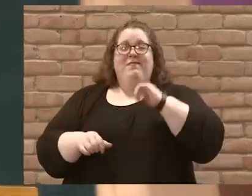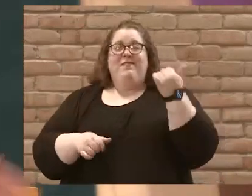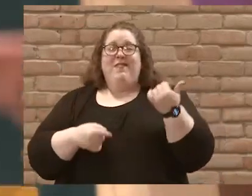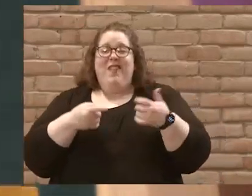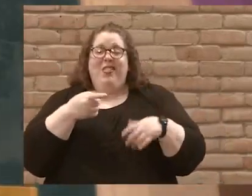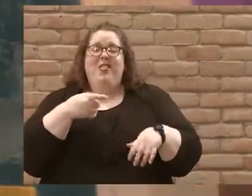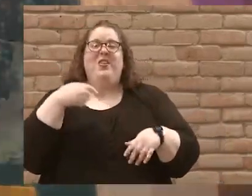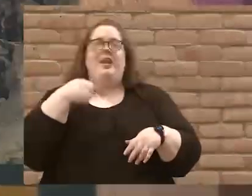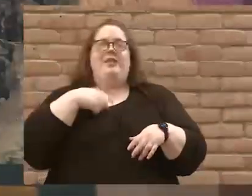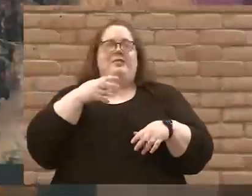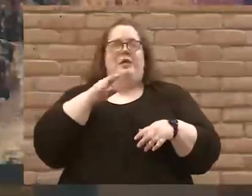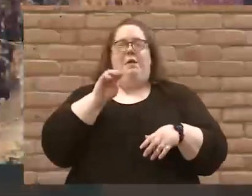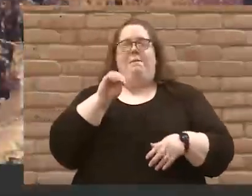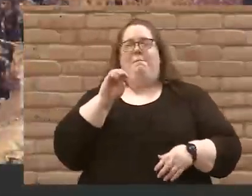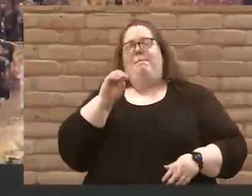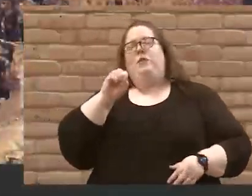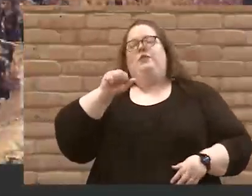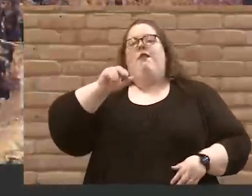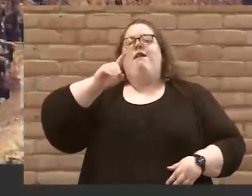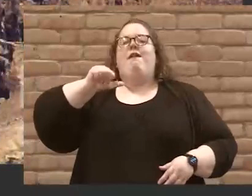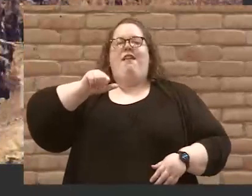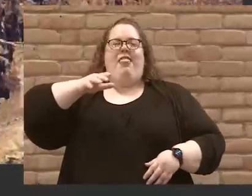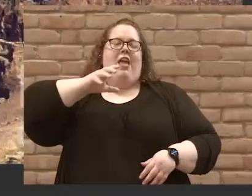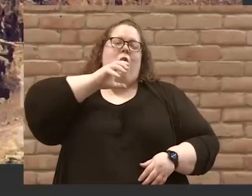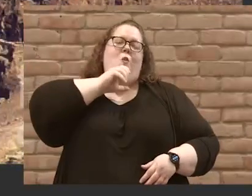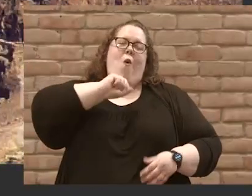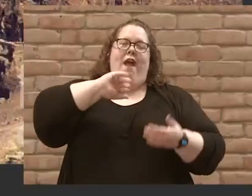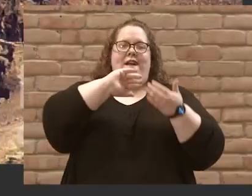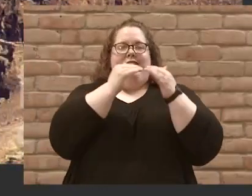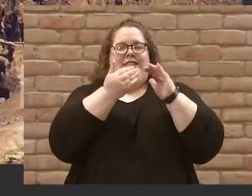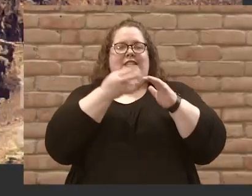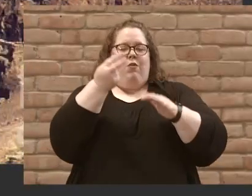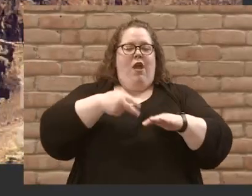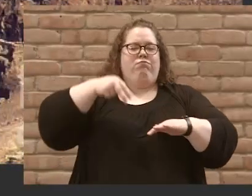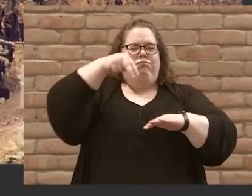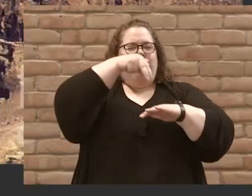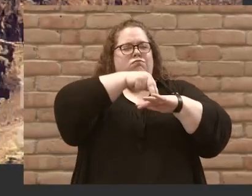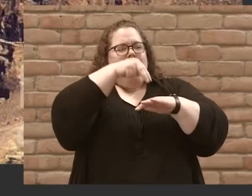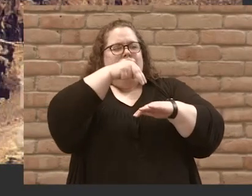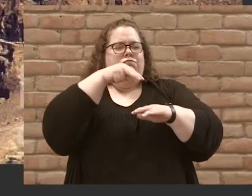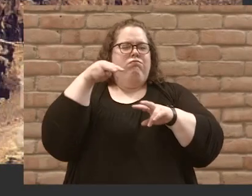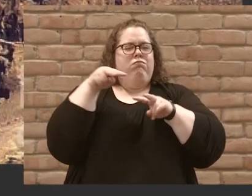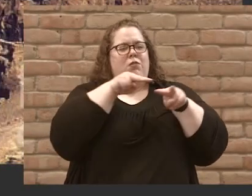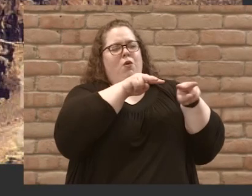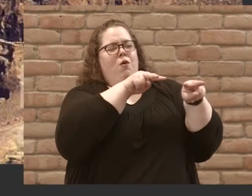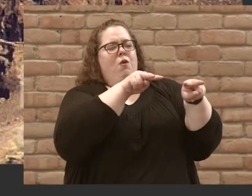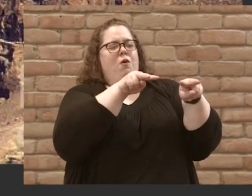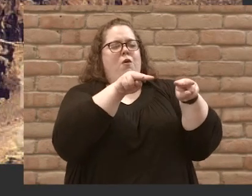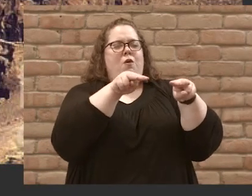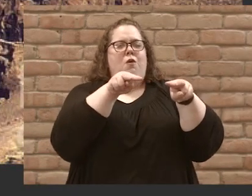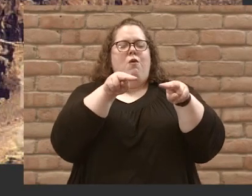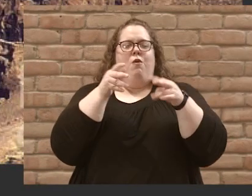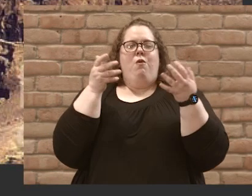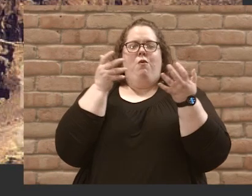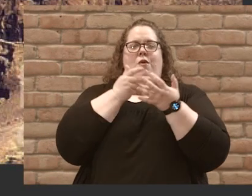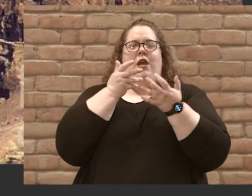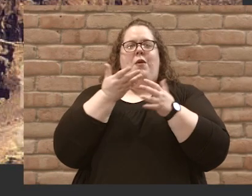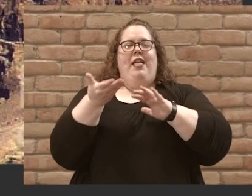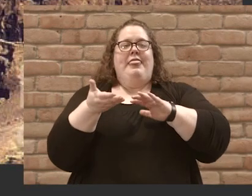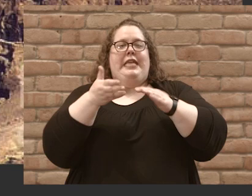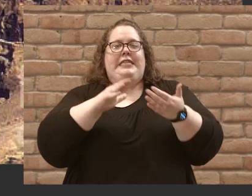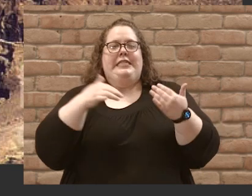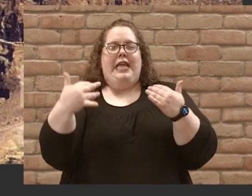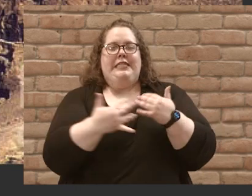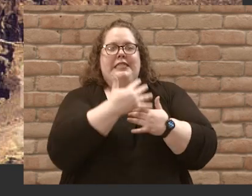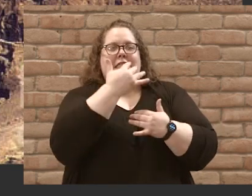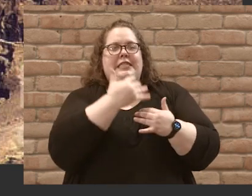city of Masada. And as we stood there on the top of Masada, you looked out over the Dead Sea and you